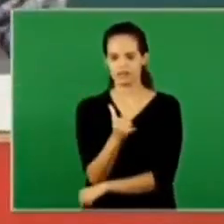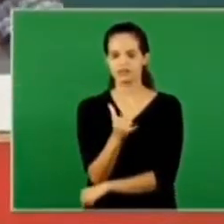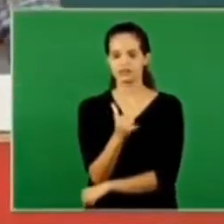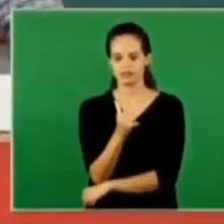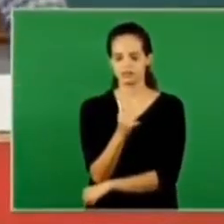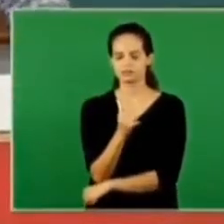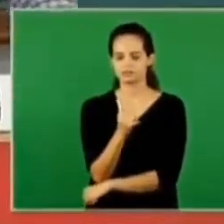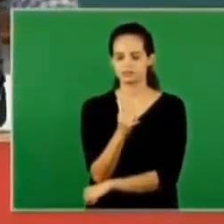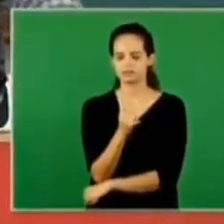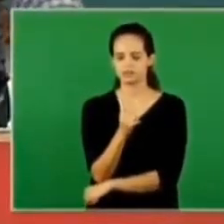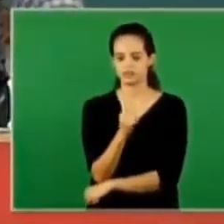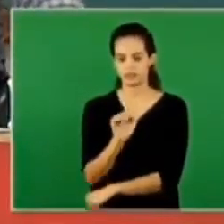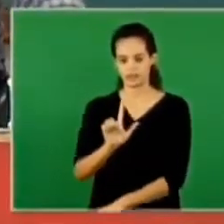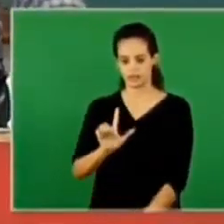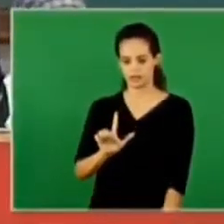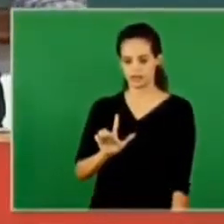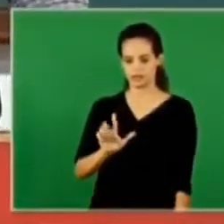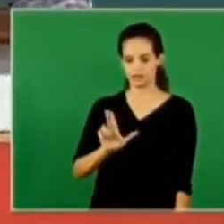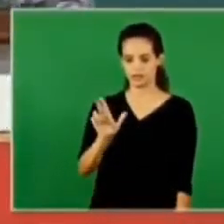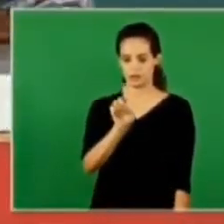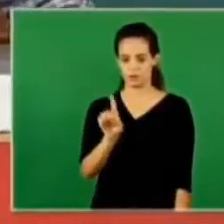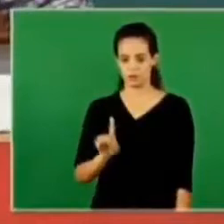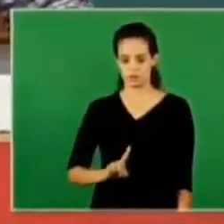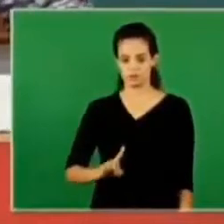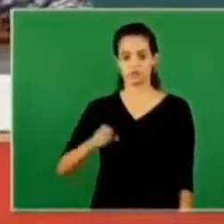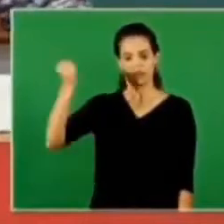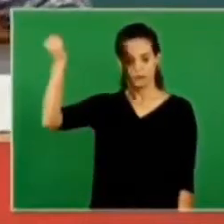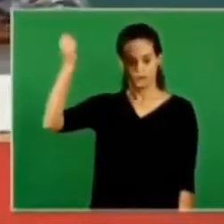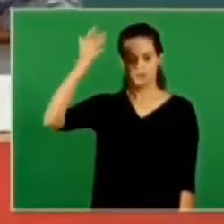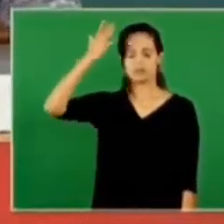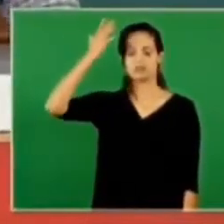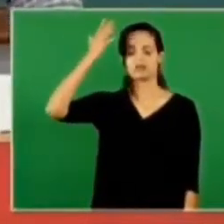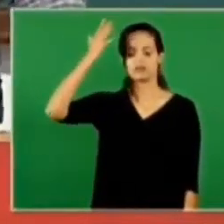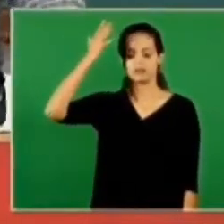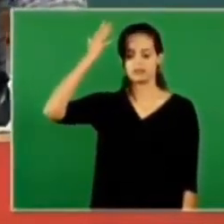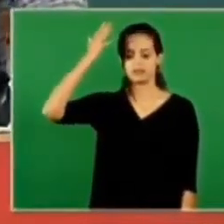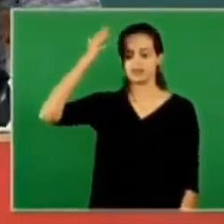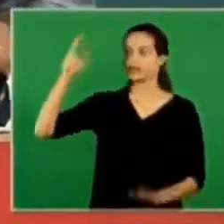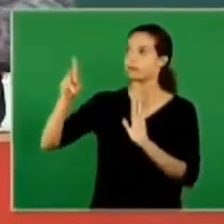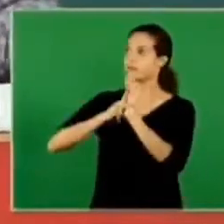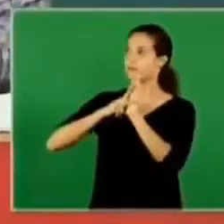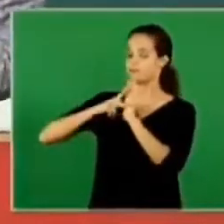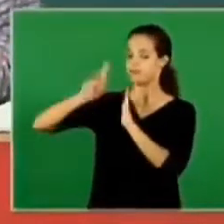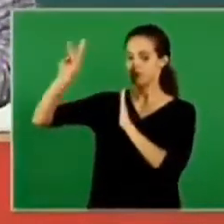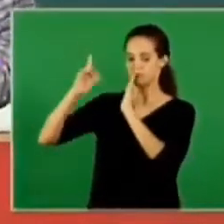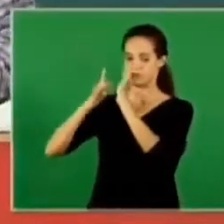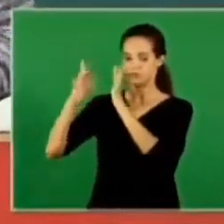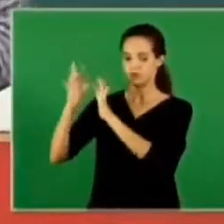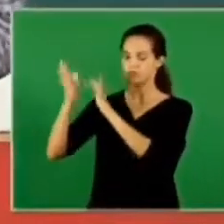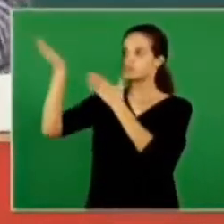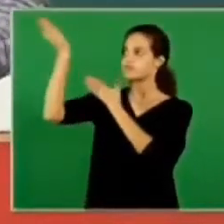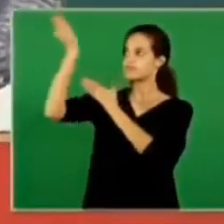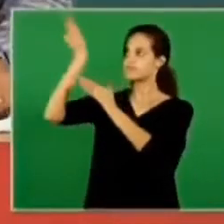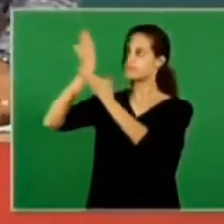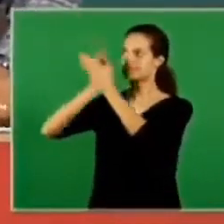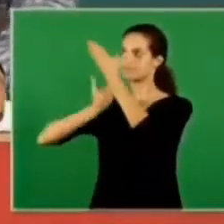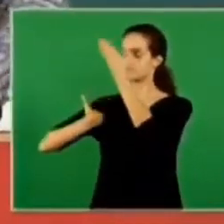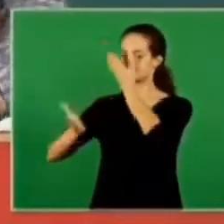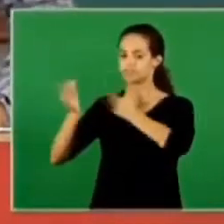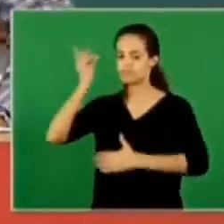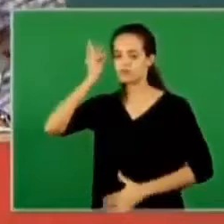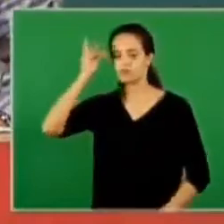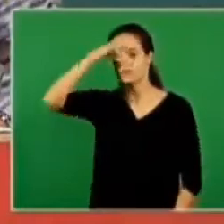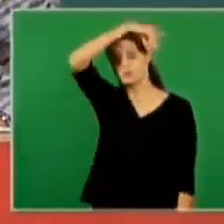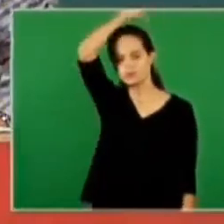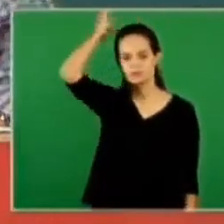in this fellowship that emanates from light that proceeds from jesus which is generated